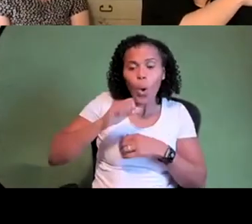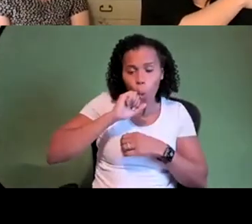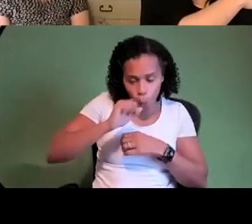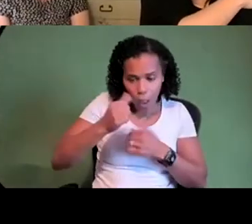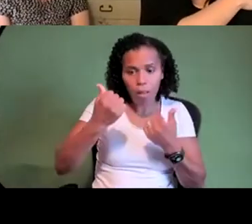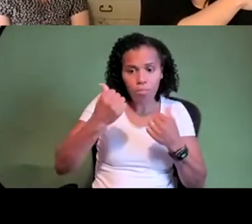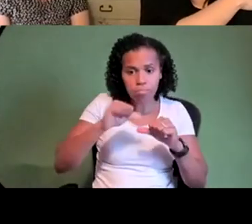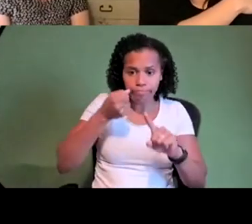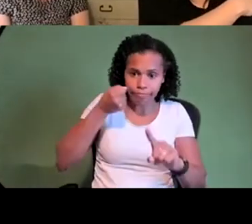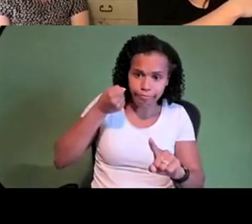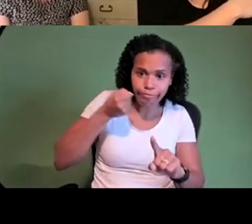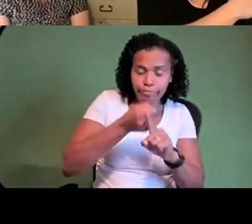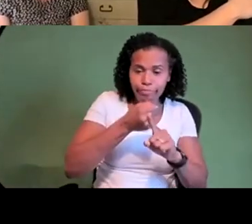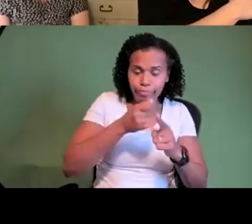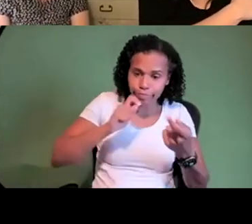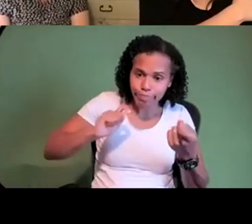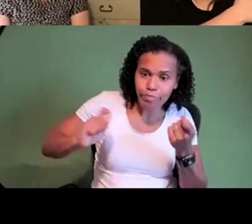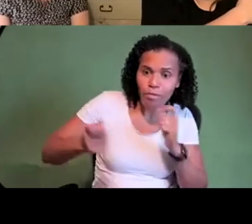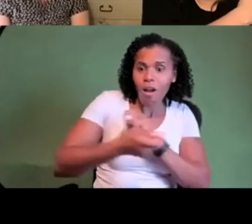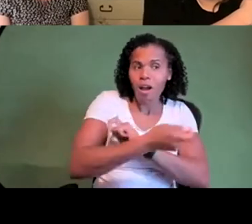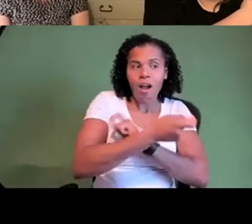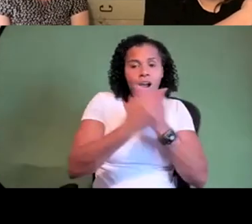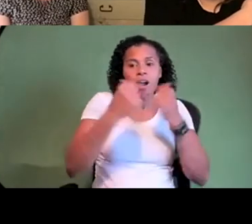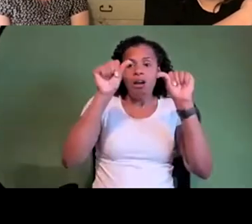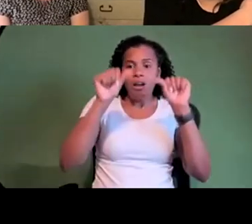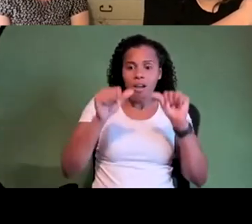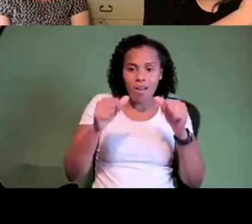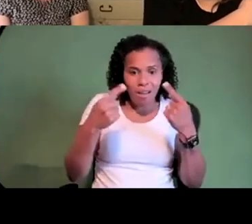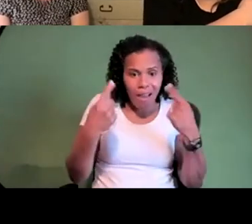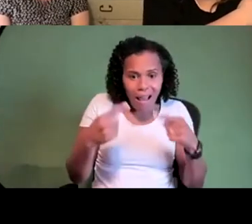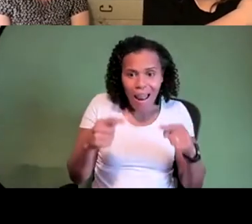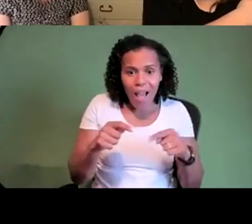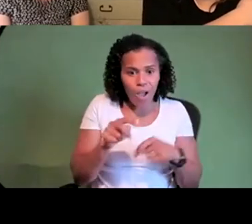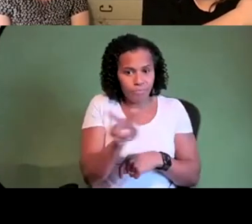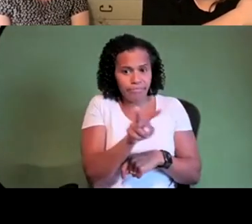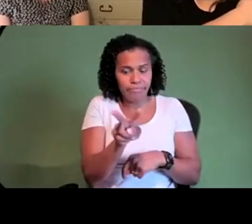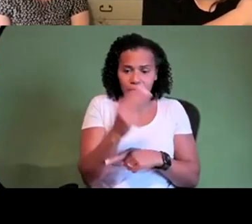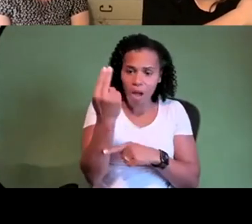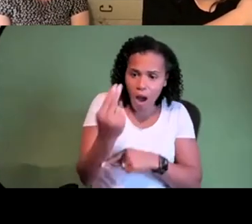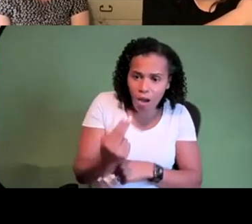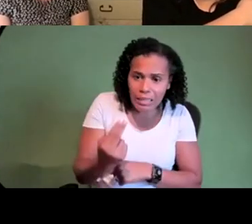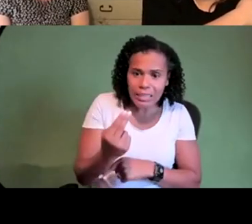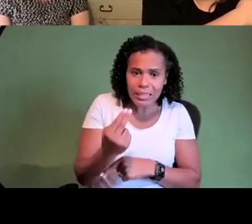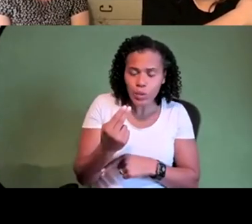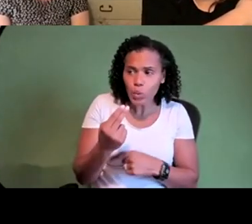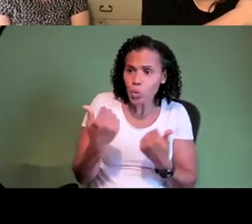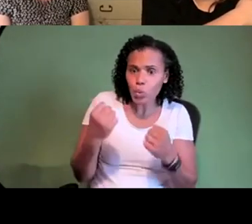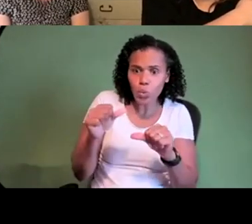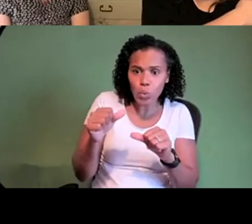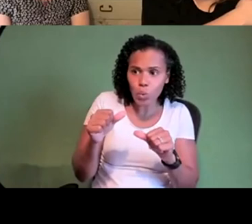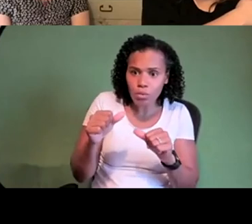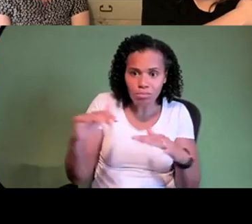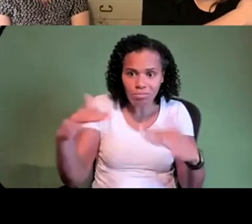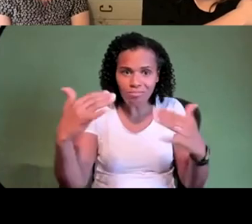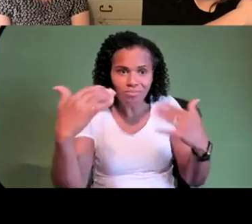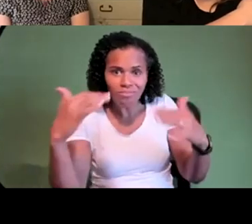kind of allow uh artists like thompson and like anna to be able to kind of garner more support because there's more visibility